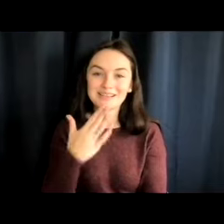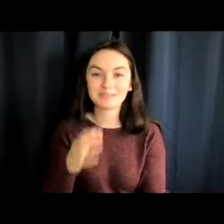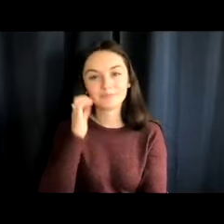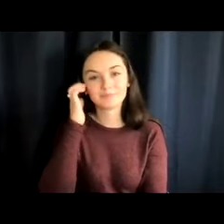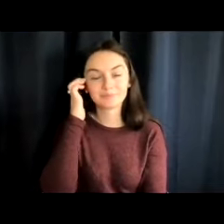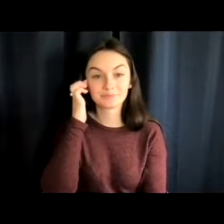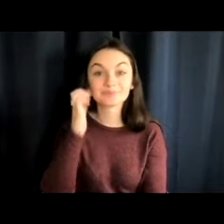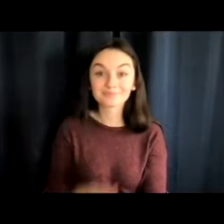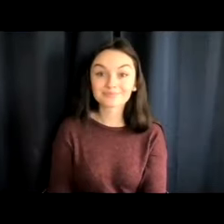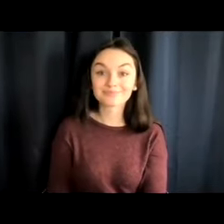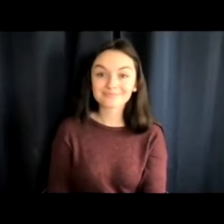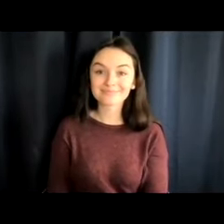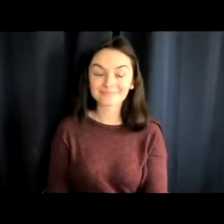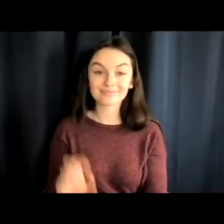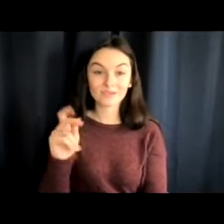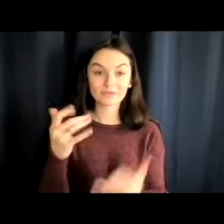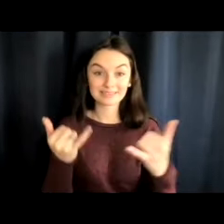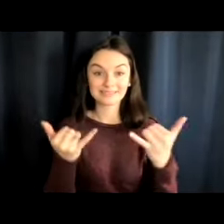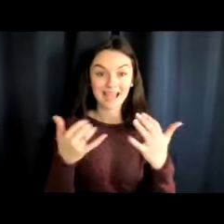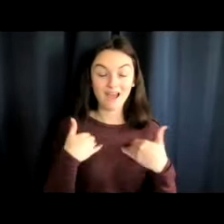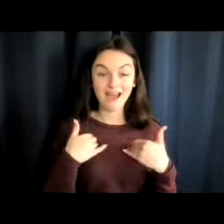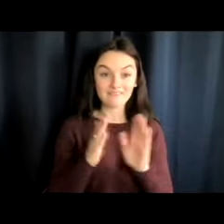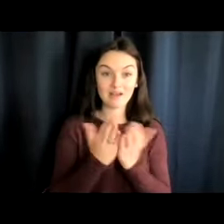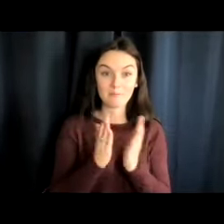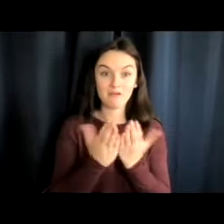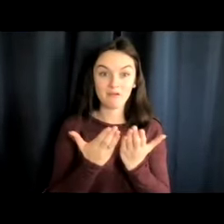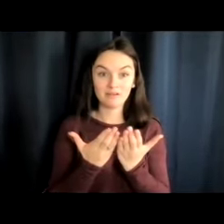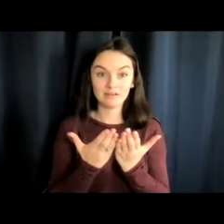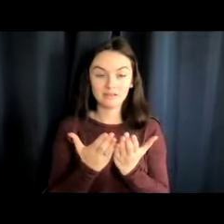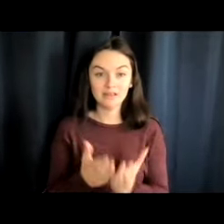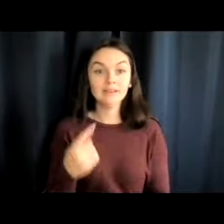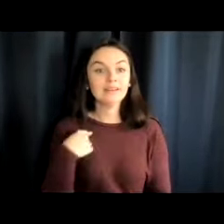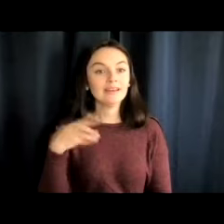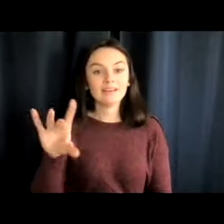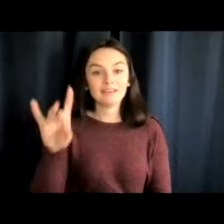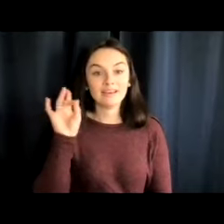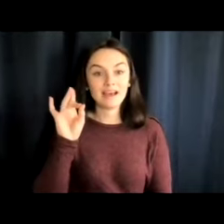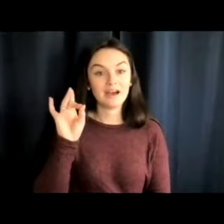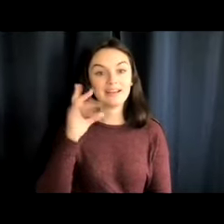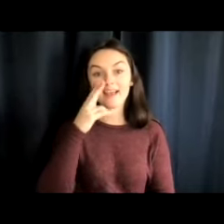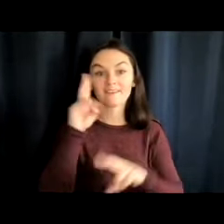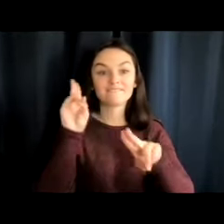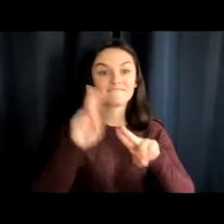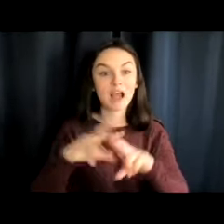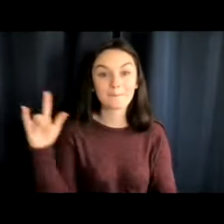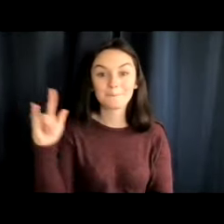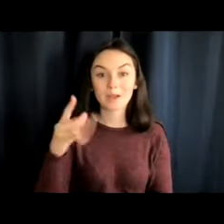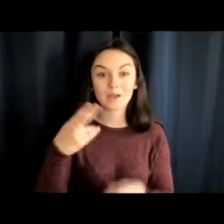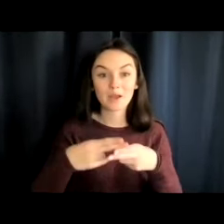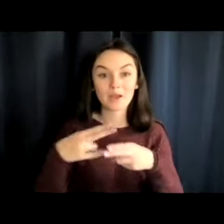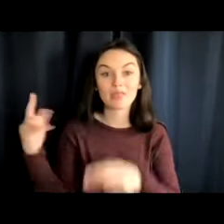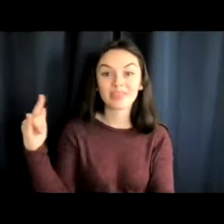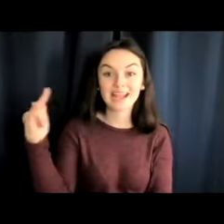right, my friends. So we are going to read and I just happened to have found a really fun book called The